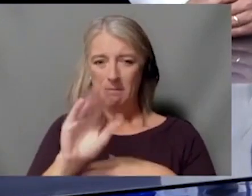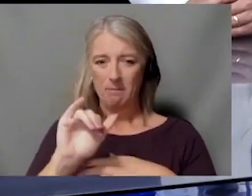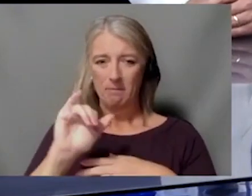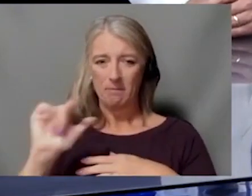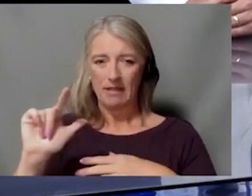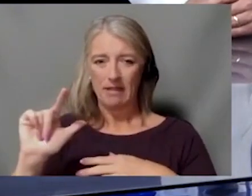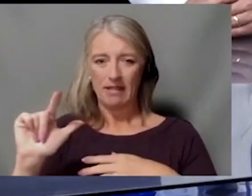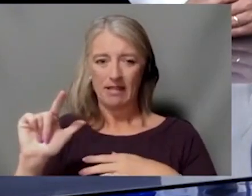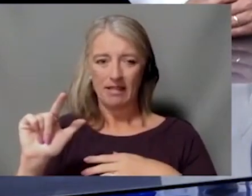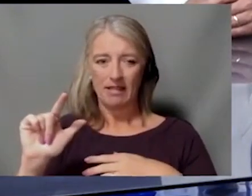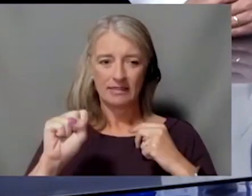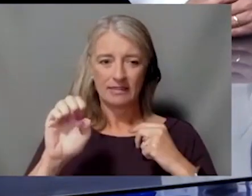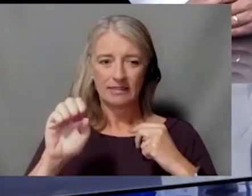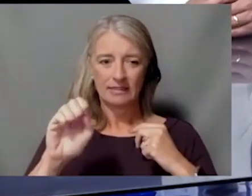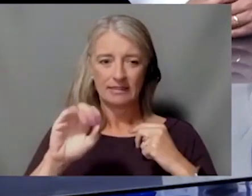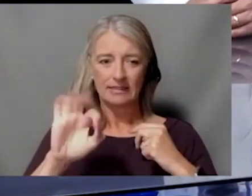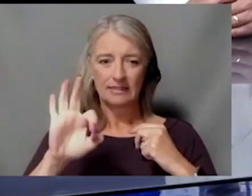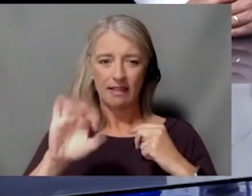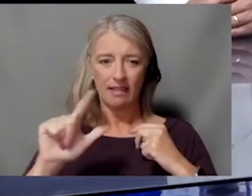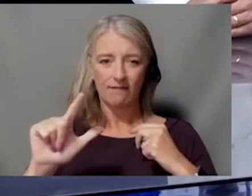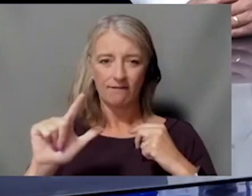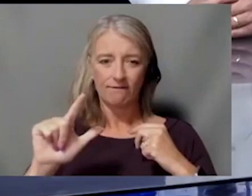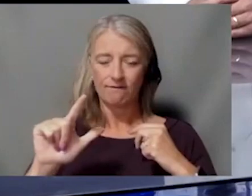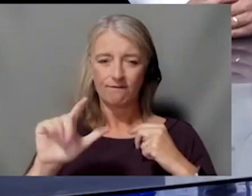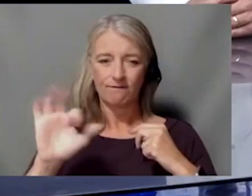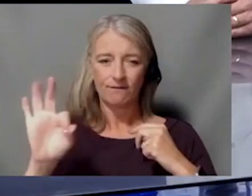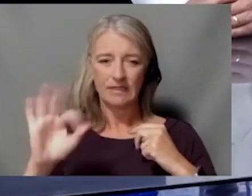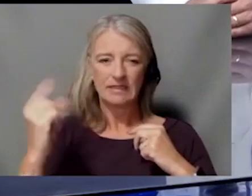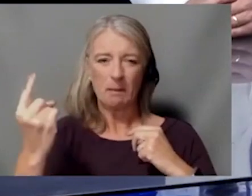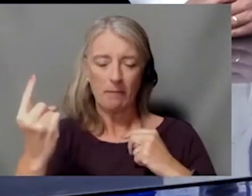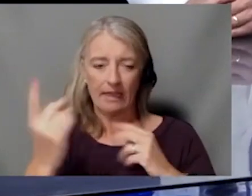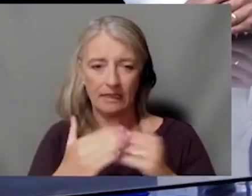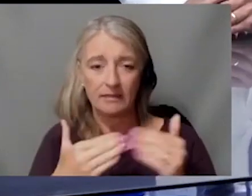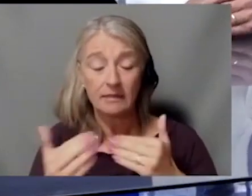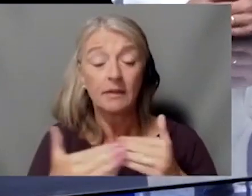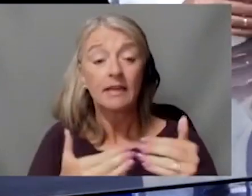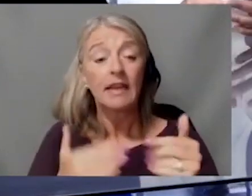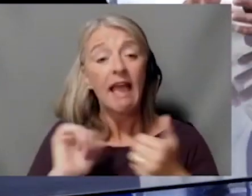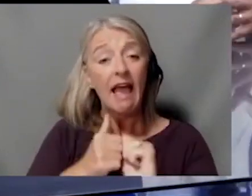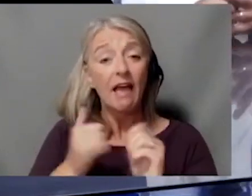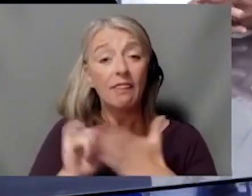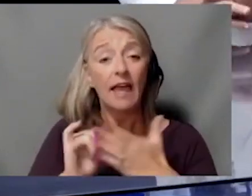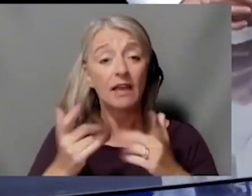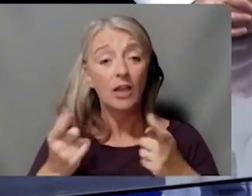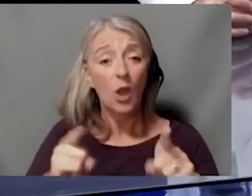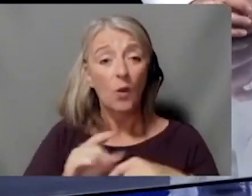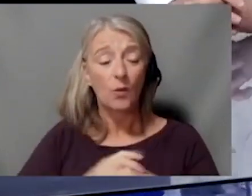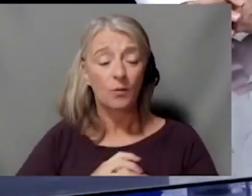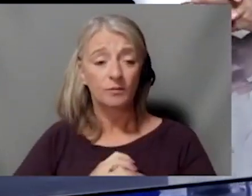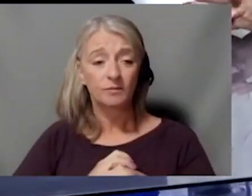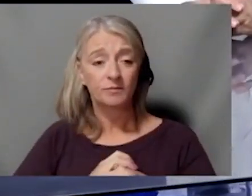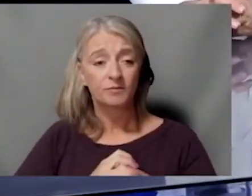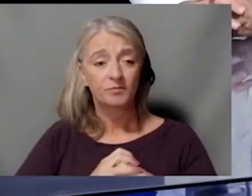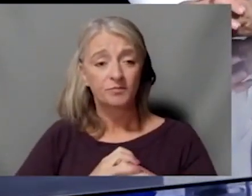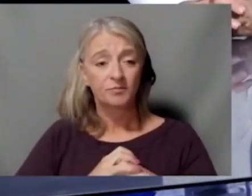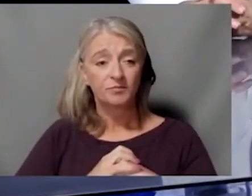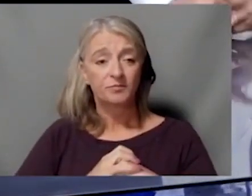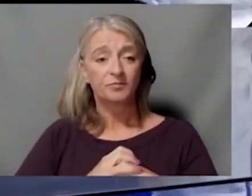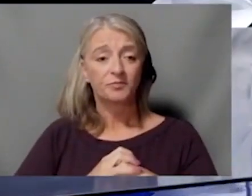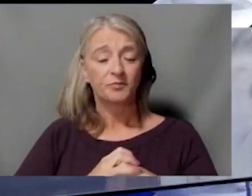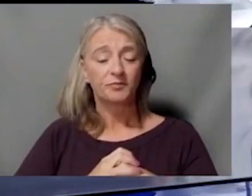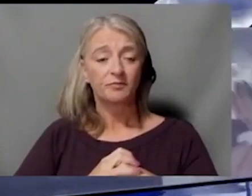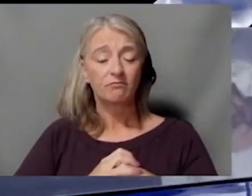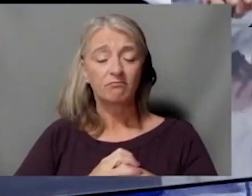something like that, like a bill, self something. Okay. So how did that go? You know, I think it went, um, pretty well. And, um,